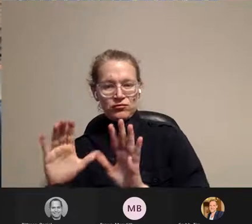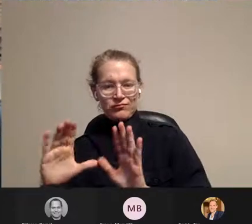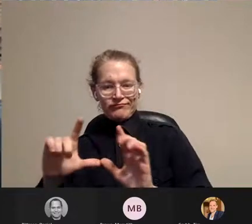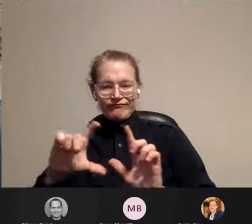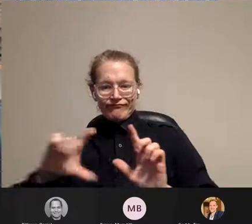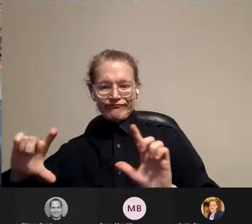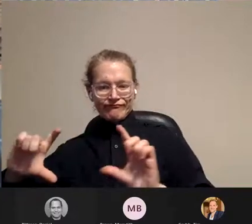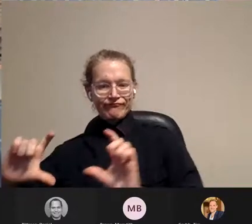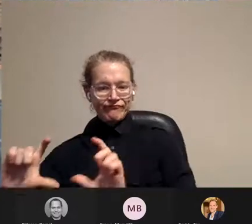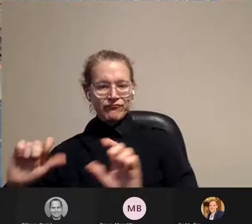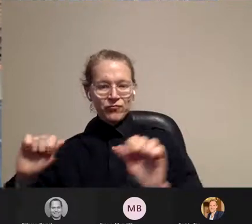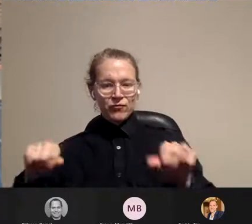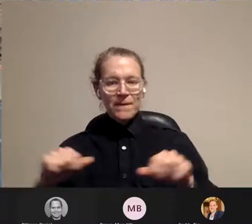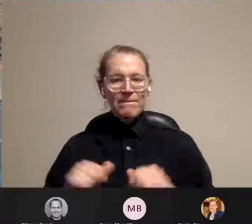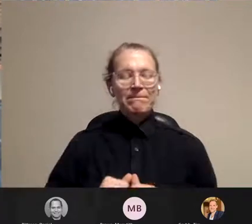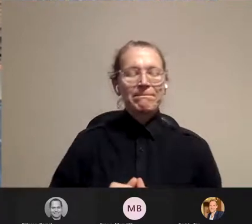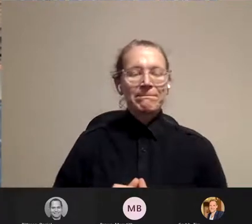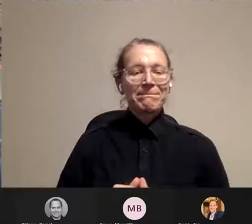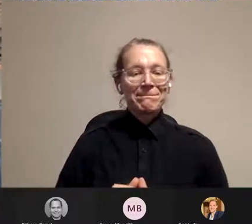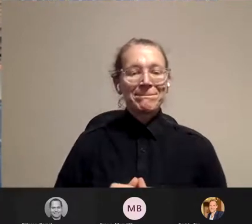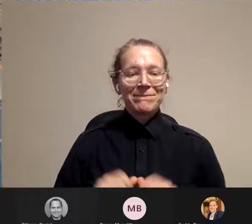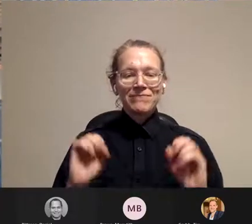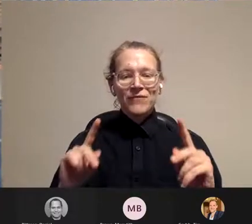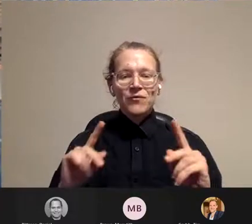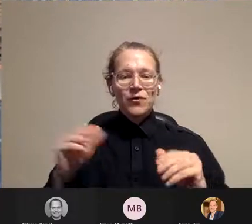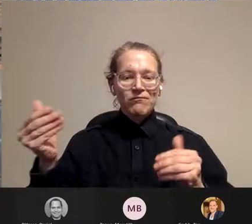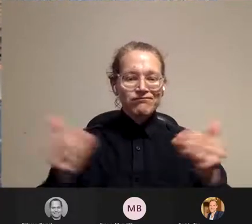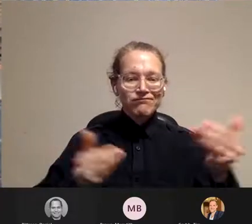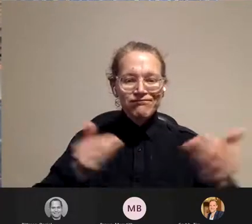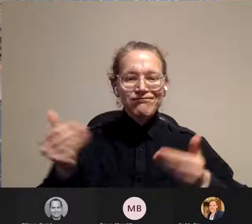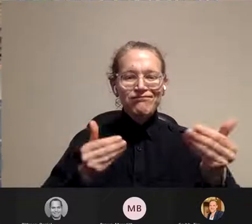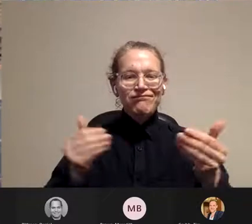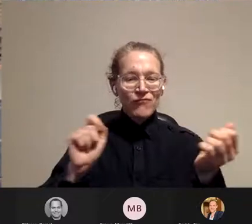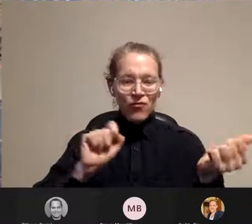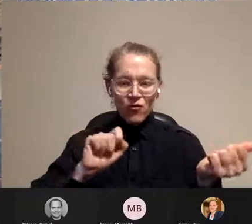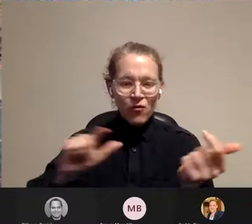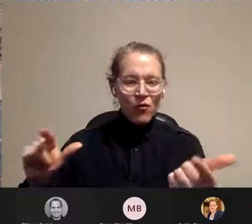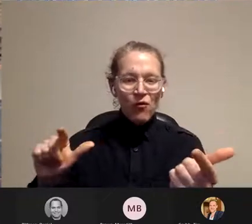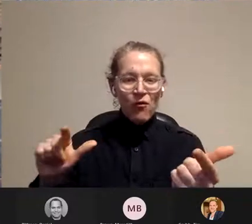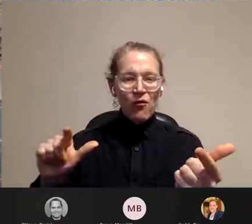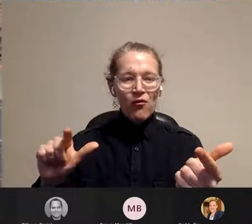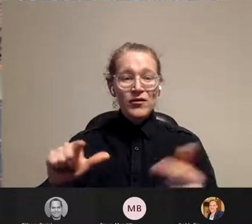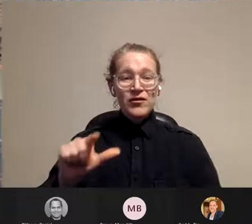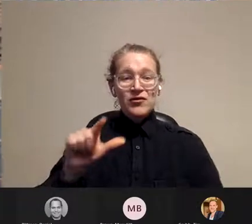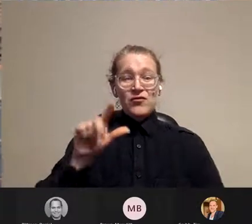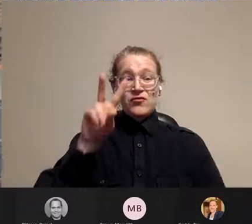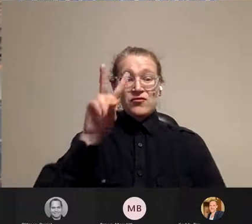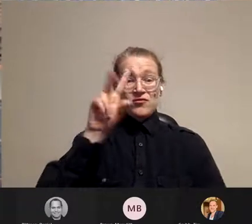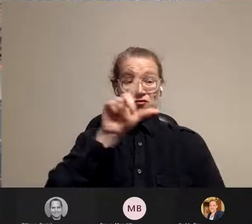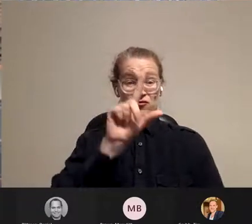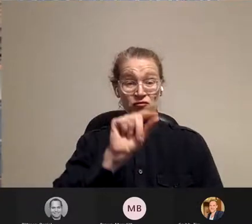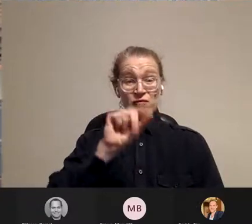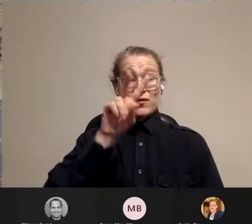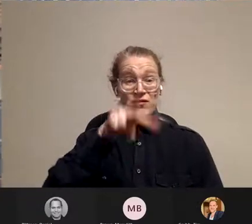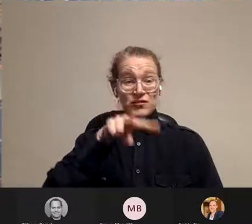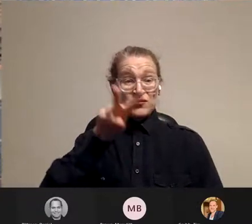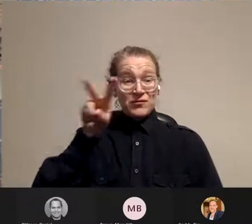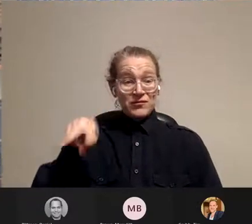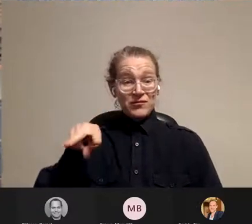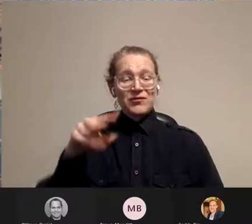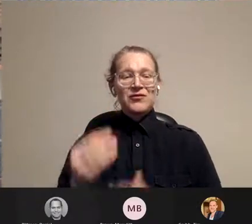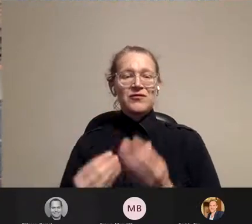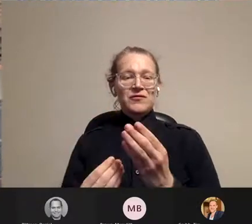Okay, well, a warm welcome to all of you to the 2022 CHSP Spring